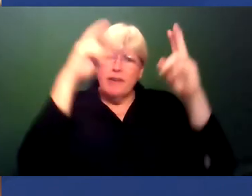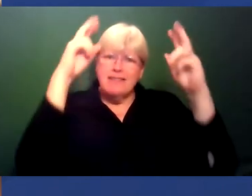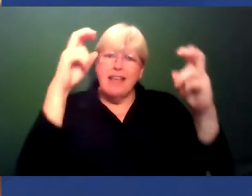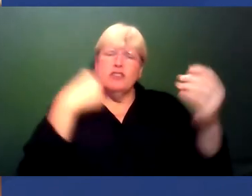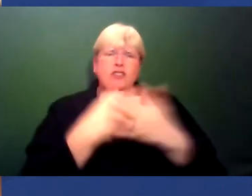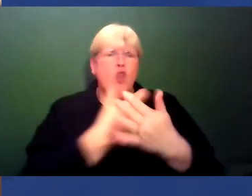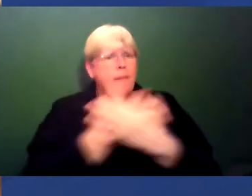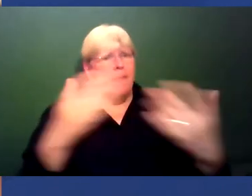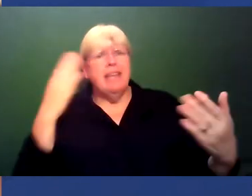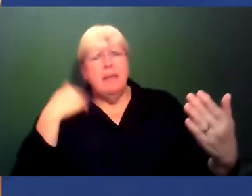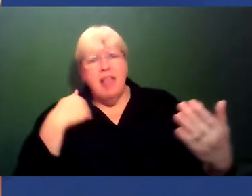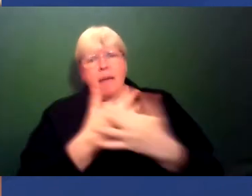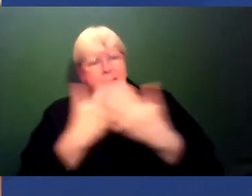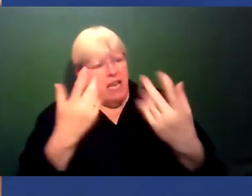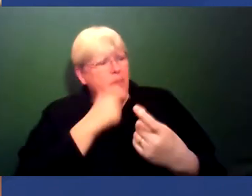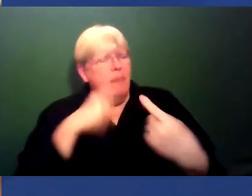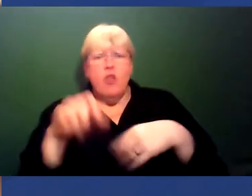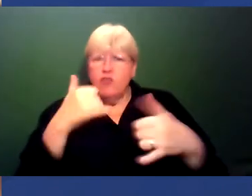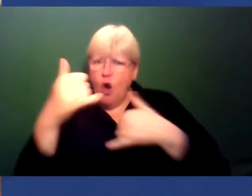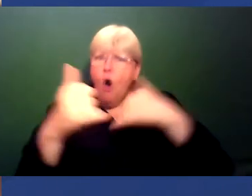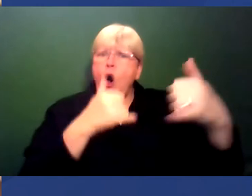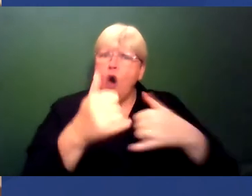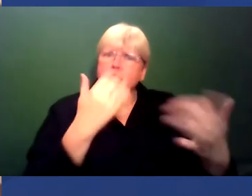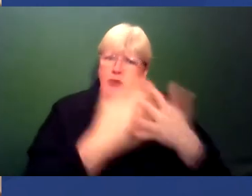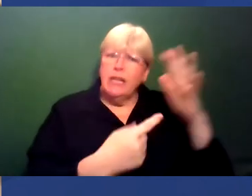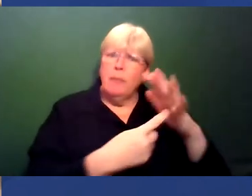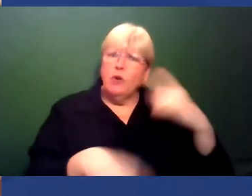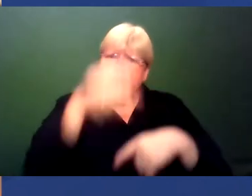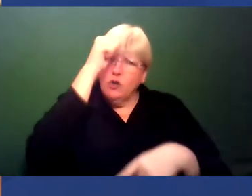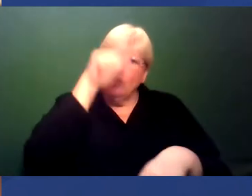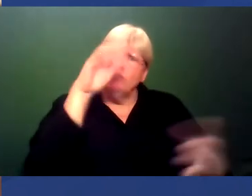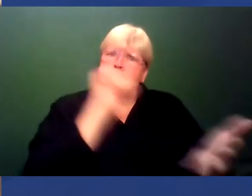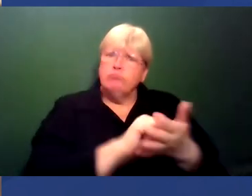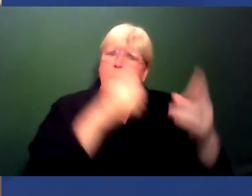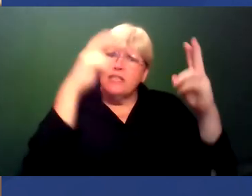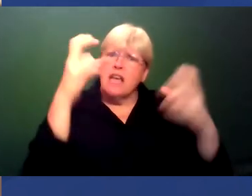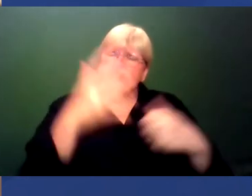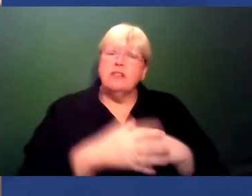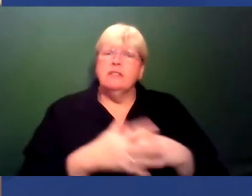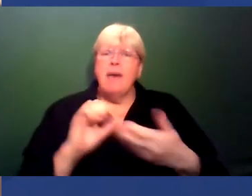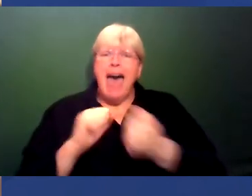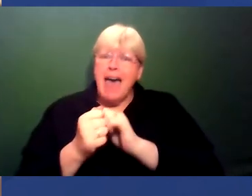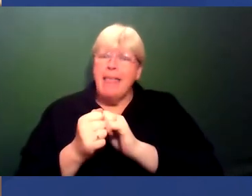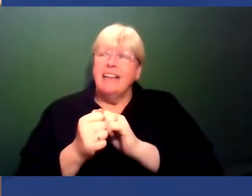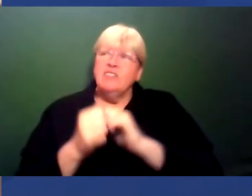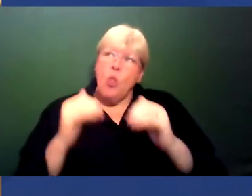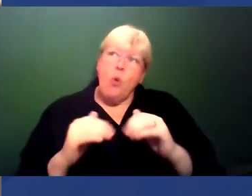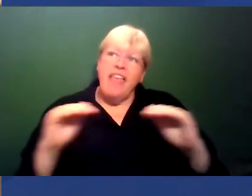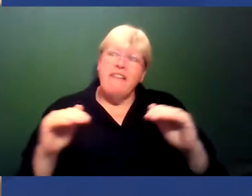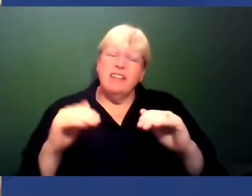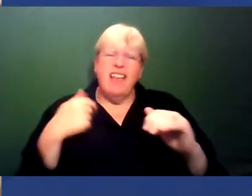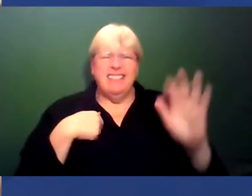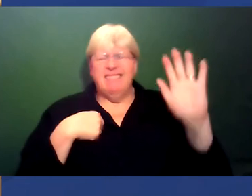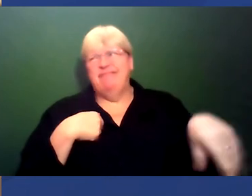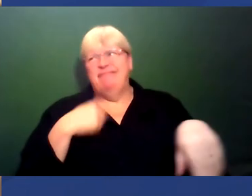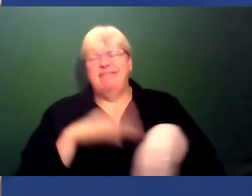and there's loads of people on this call and I think it's really important and I think that allyship seems quite low level but I think you know because I was a bit like oh it's